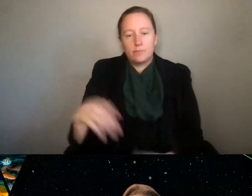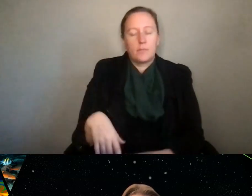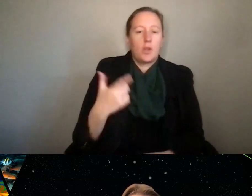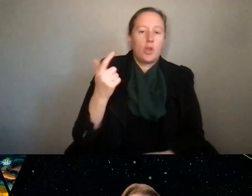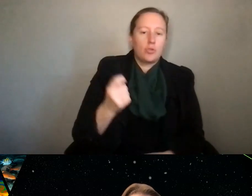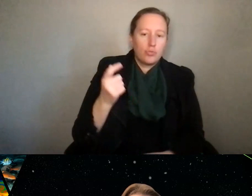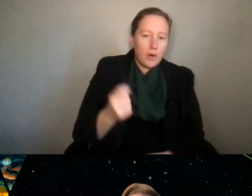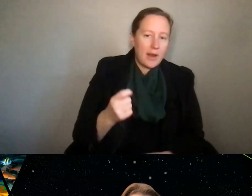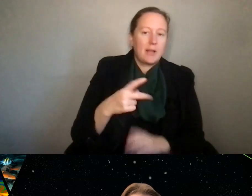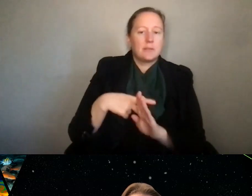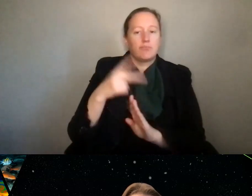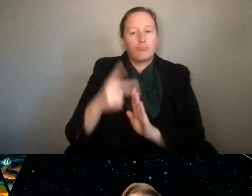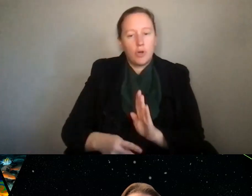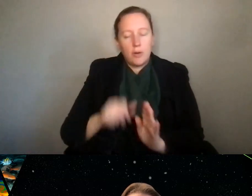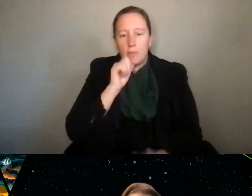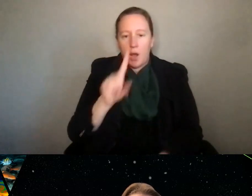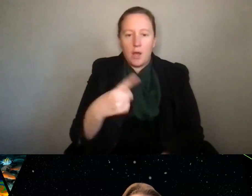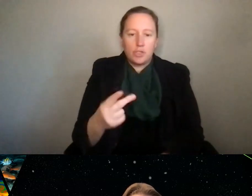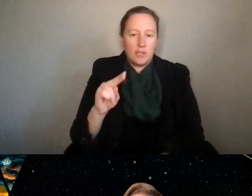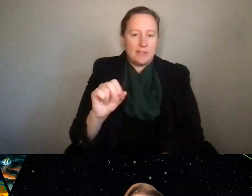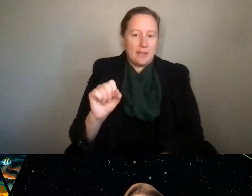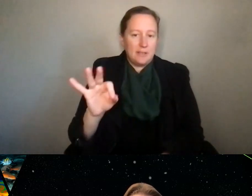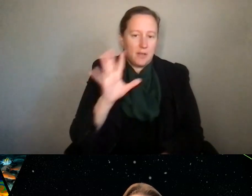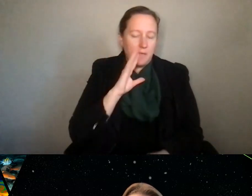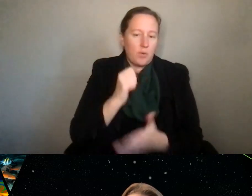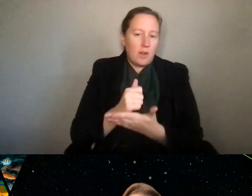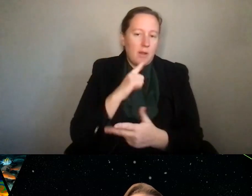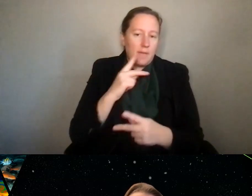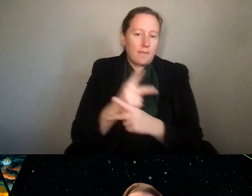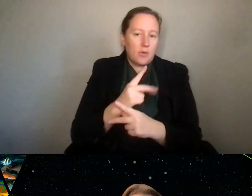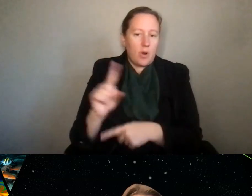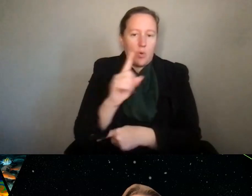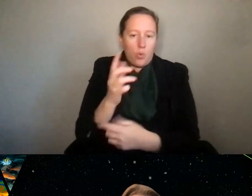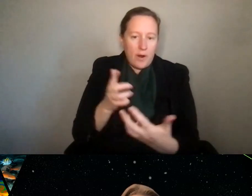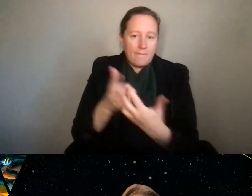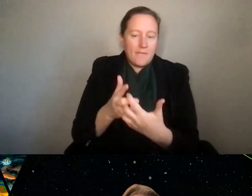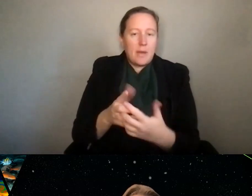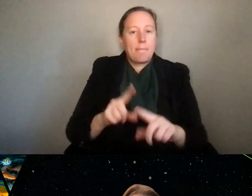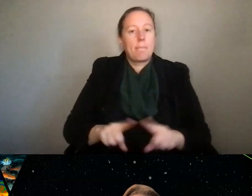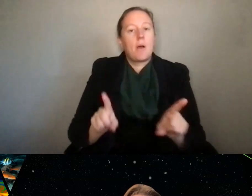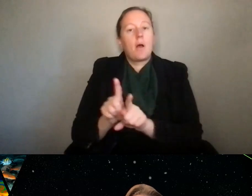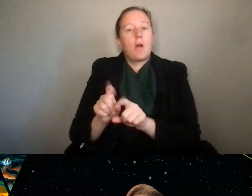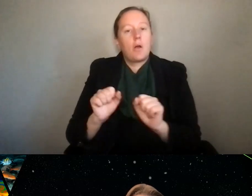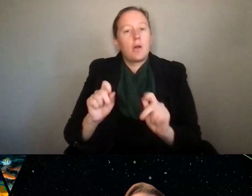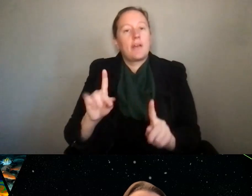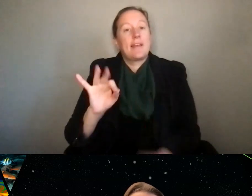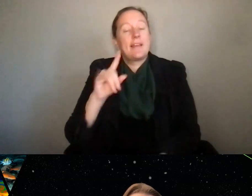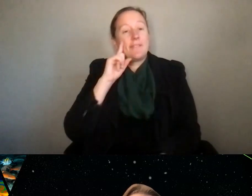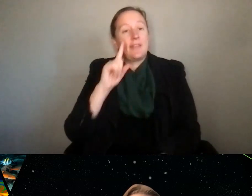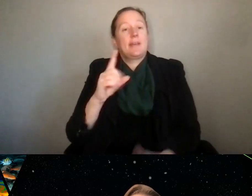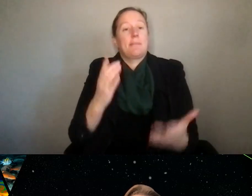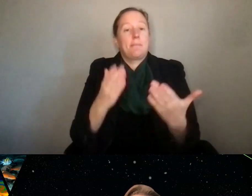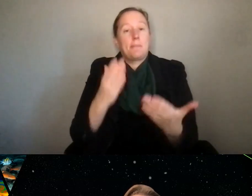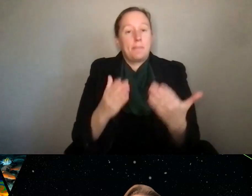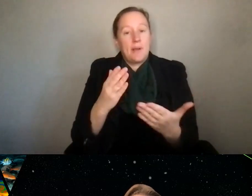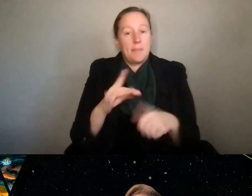not just NSF. And so that can sometimes help you figure out where you fit. But again, it's also an opportunity if you think it's if you think it might